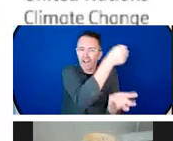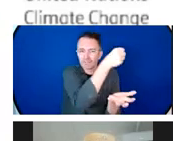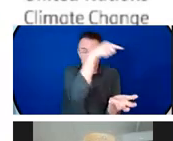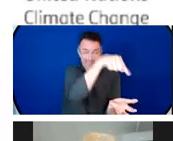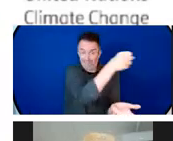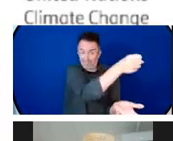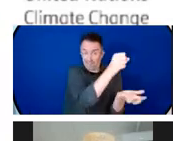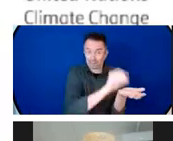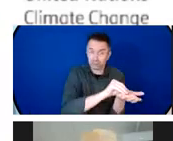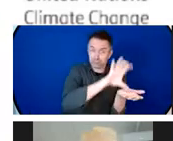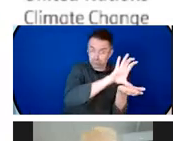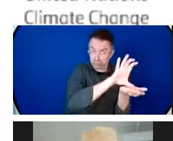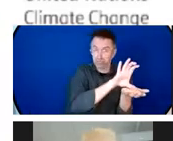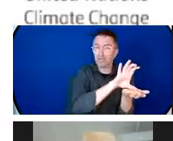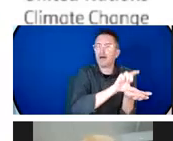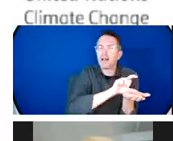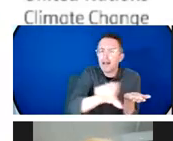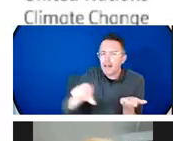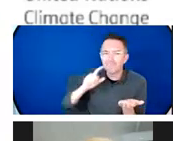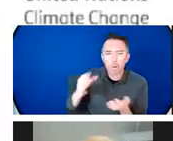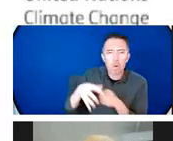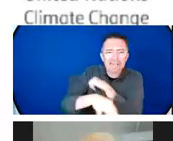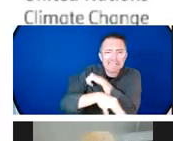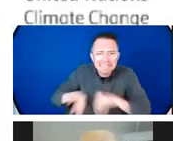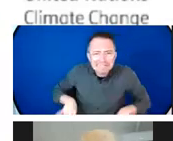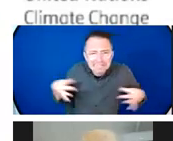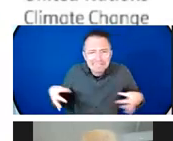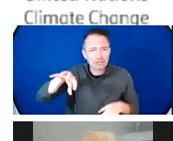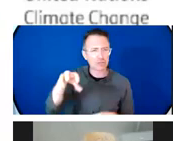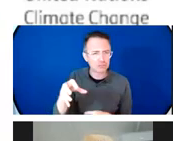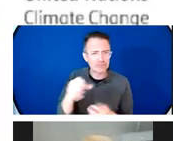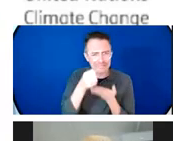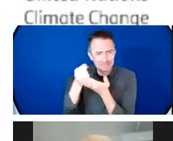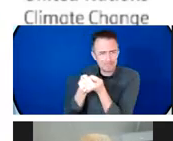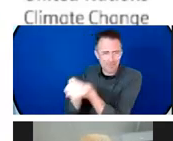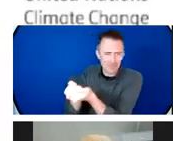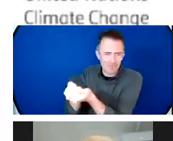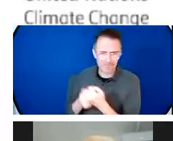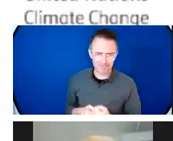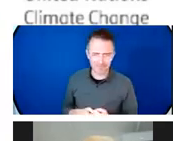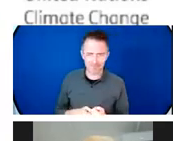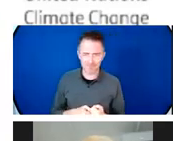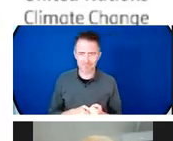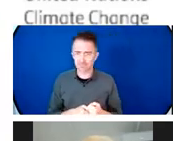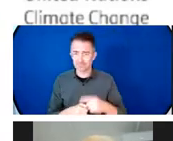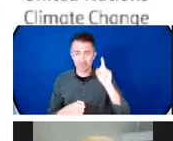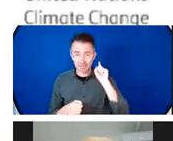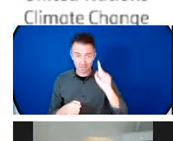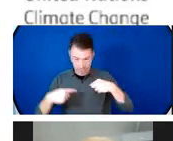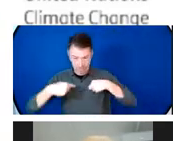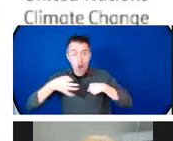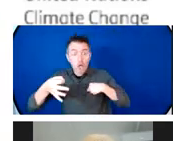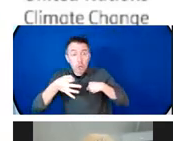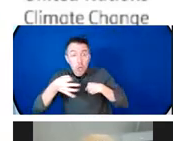which do not contribute to emissions but are nonetheless confronted by the daily effects of climate